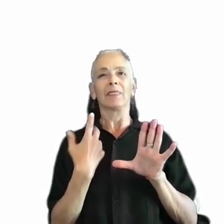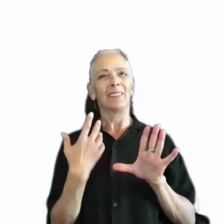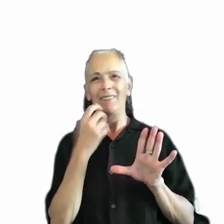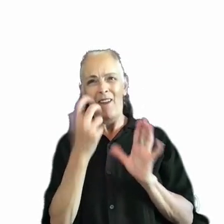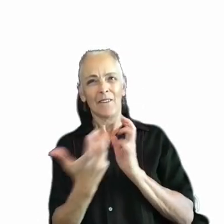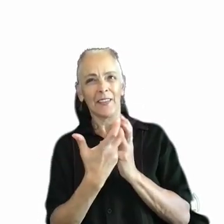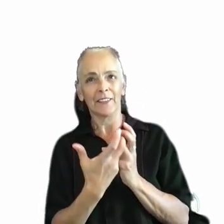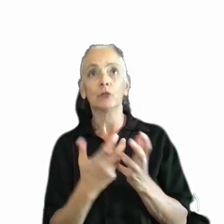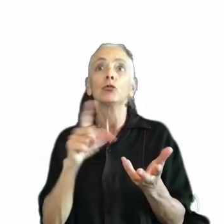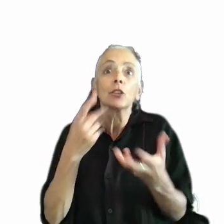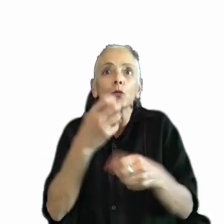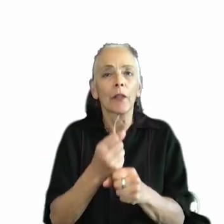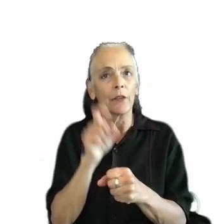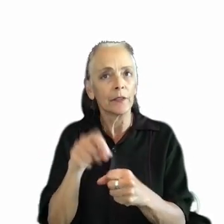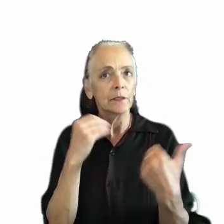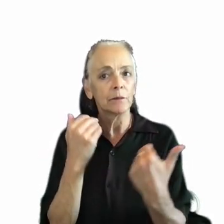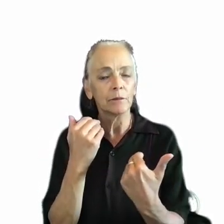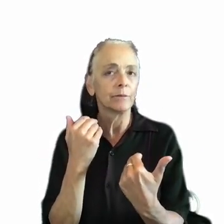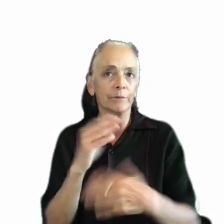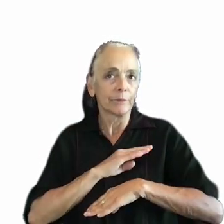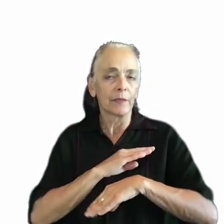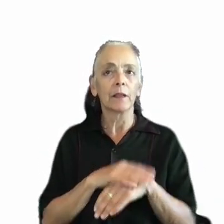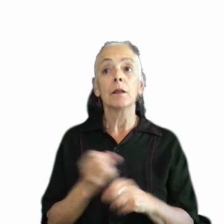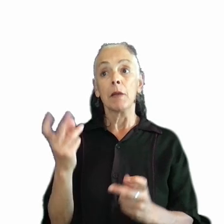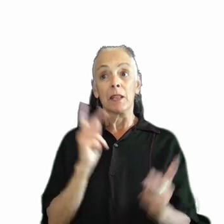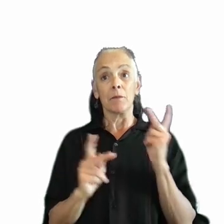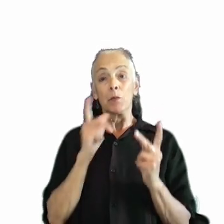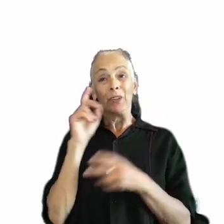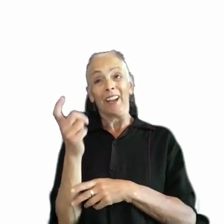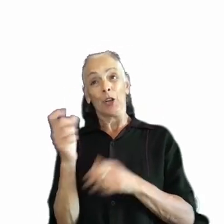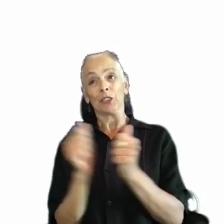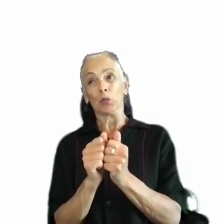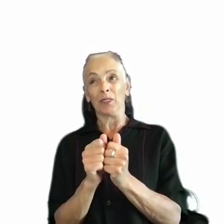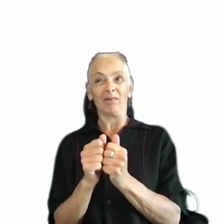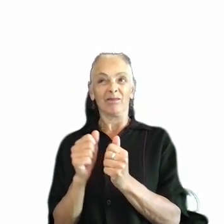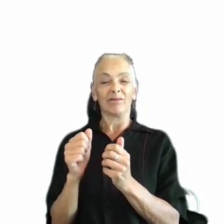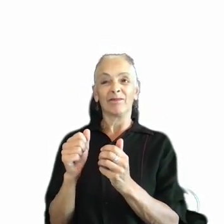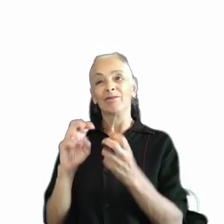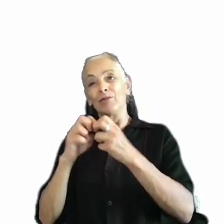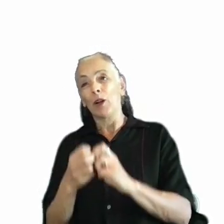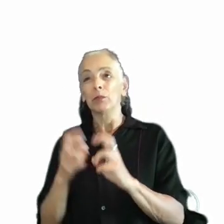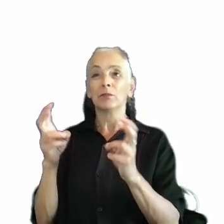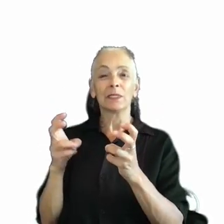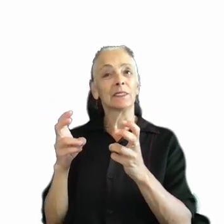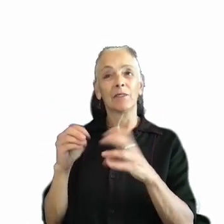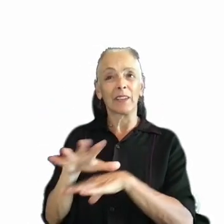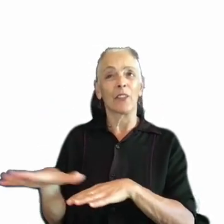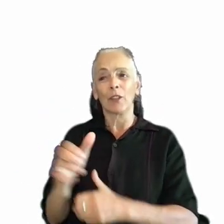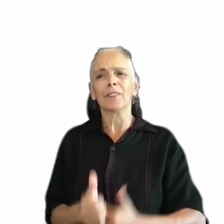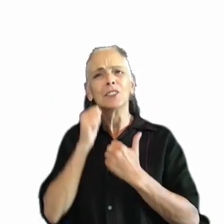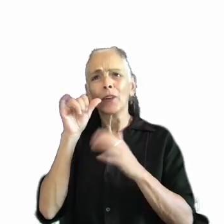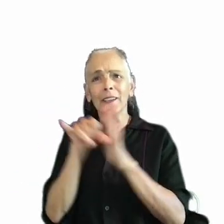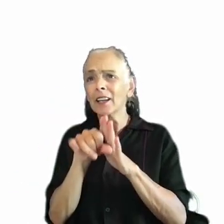met. Many players who are diagnosed with conditions affecting their lives do not identify as people with disabilities, but they may have similar